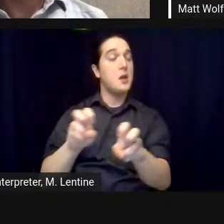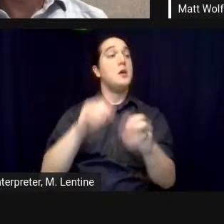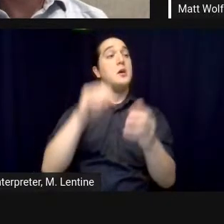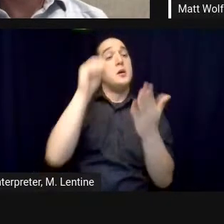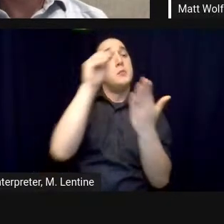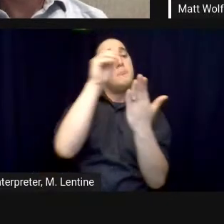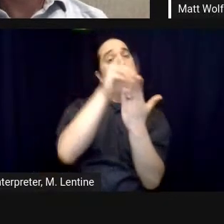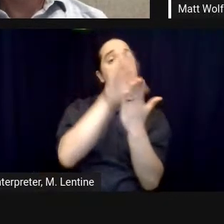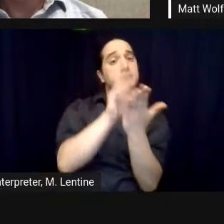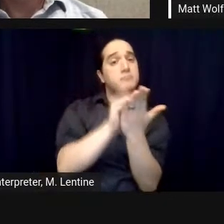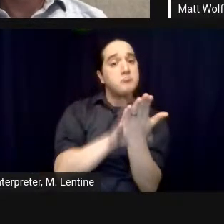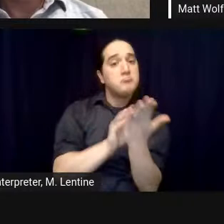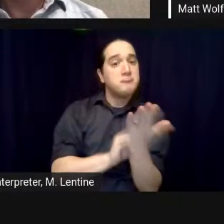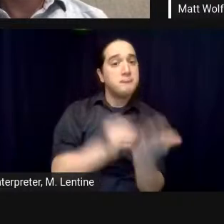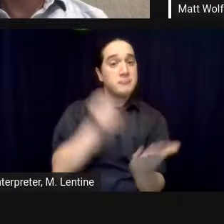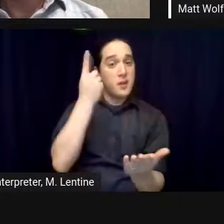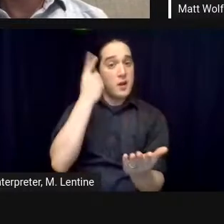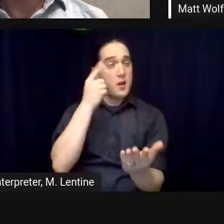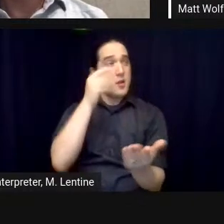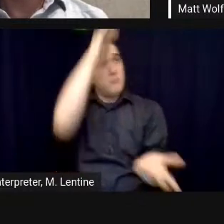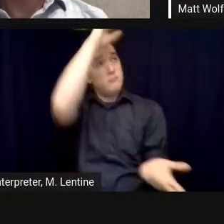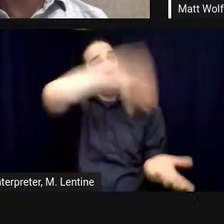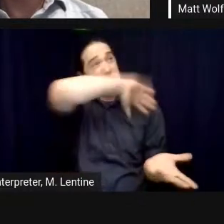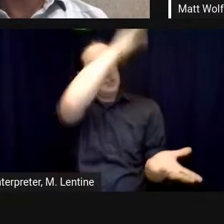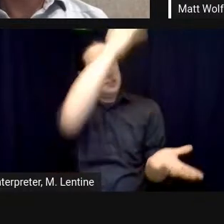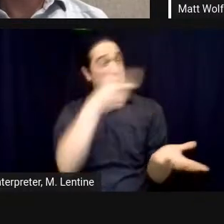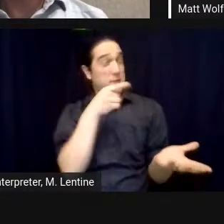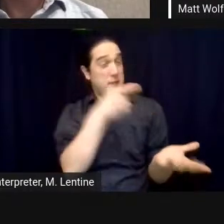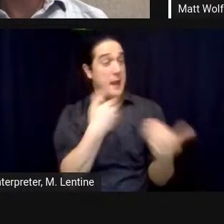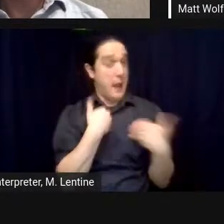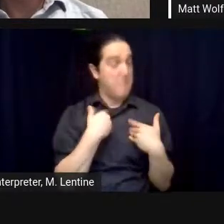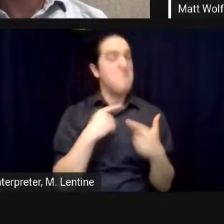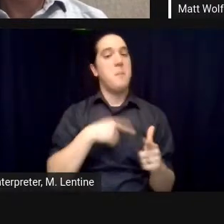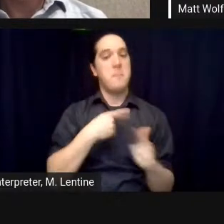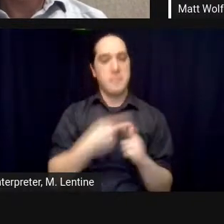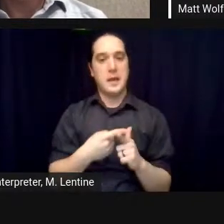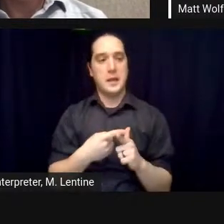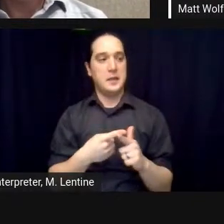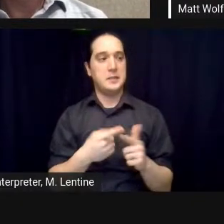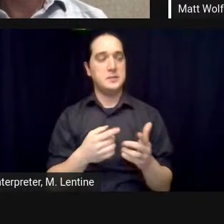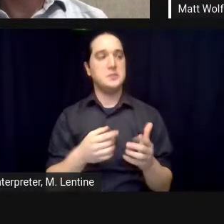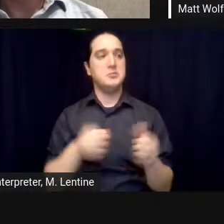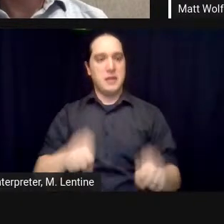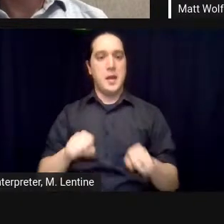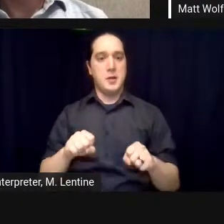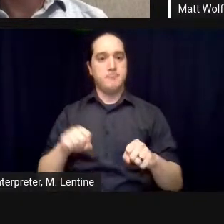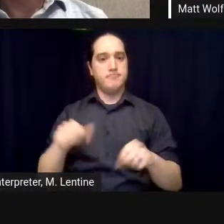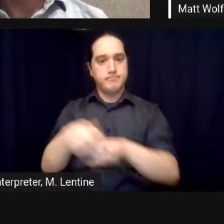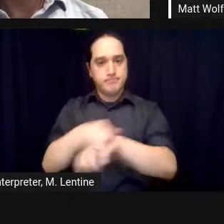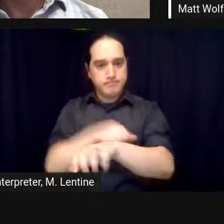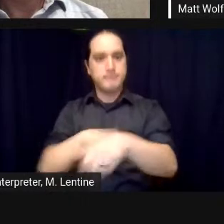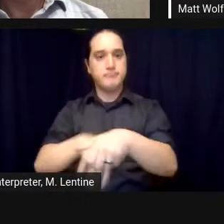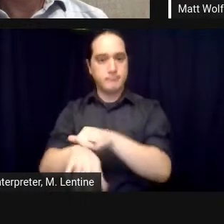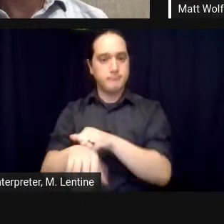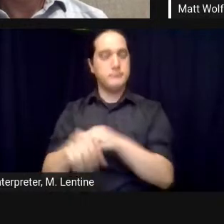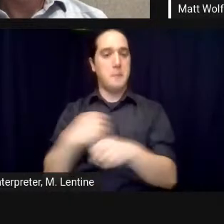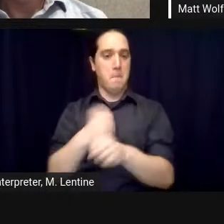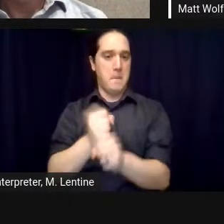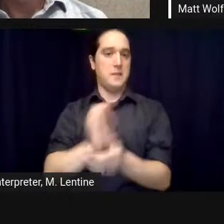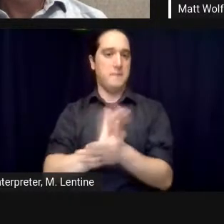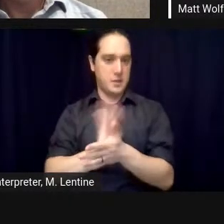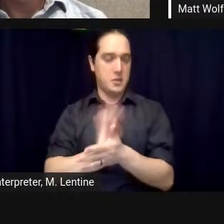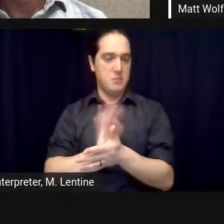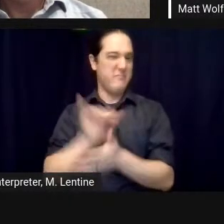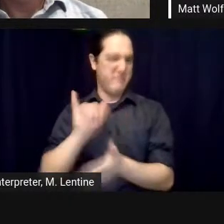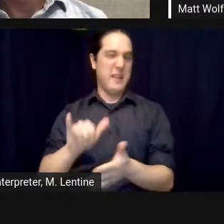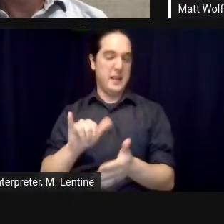uh the lessons learned my my goodness uh that's why i keep writing books about it because it was